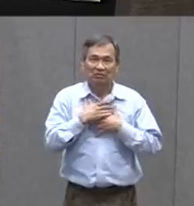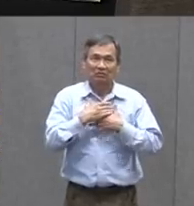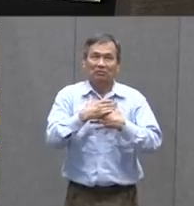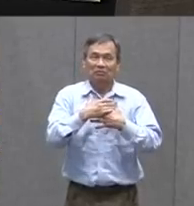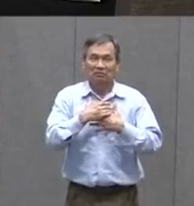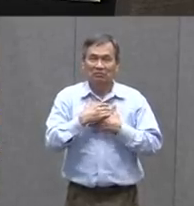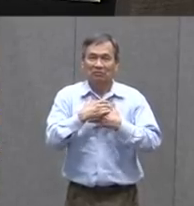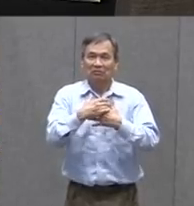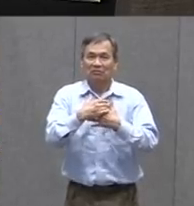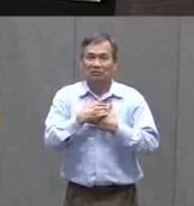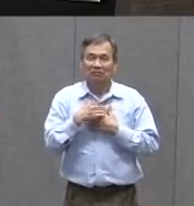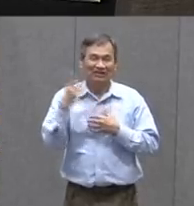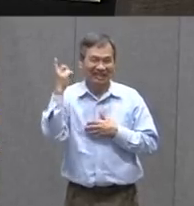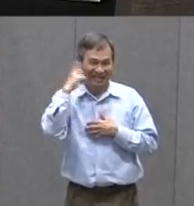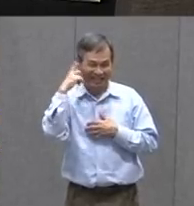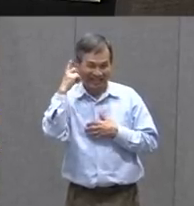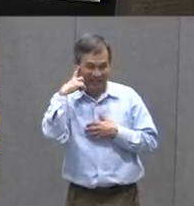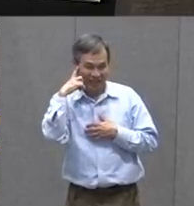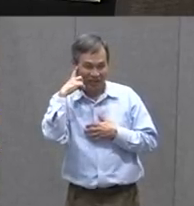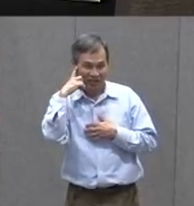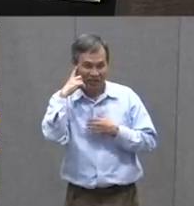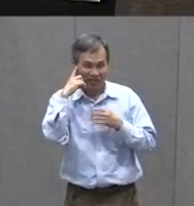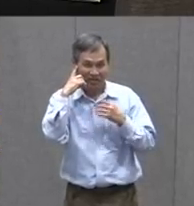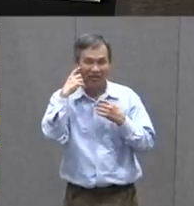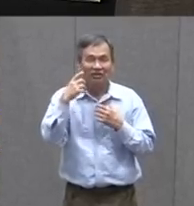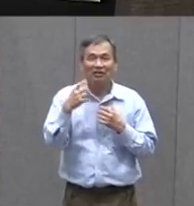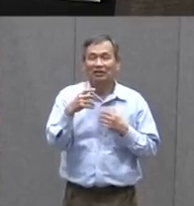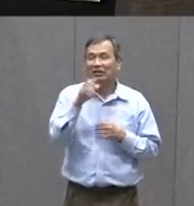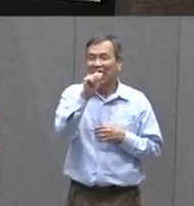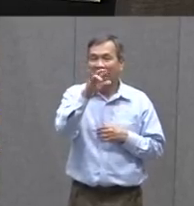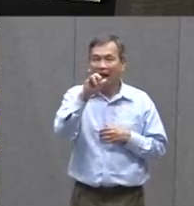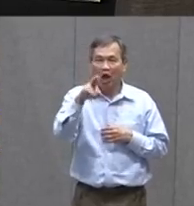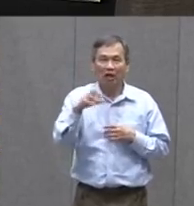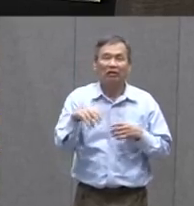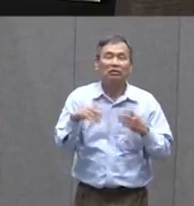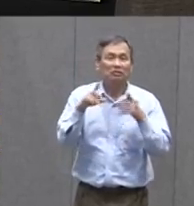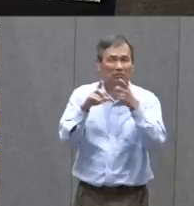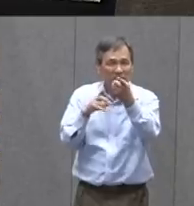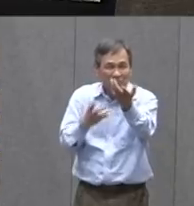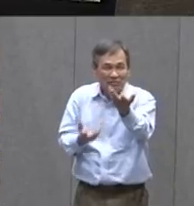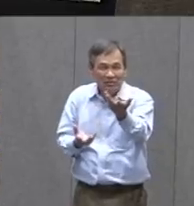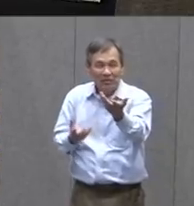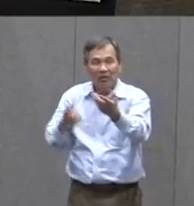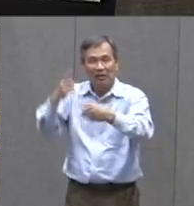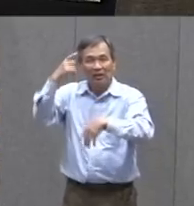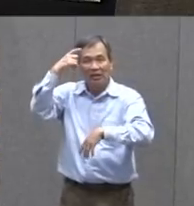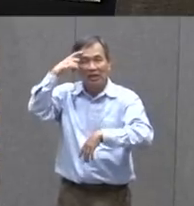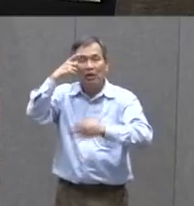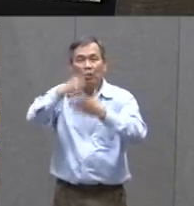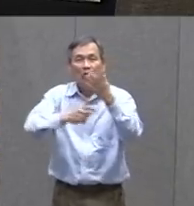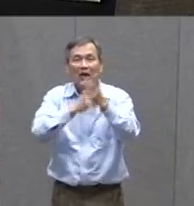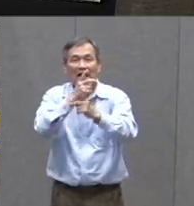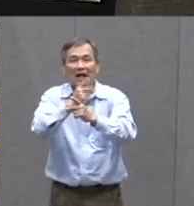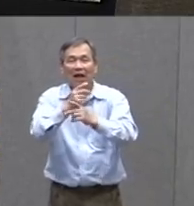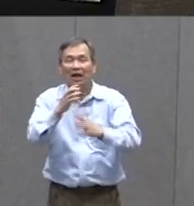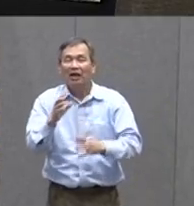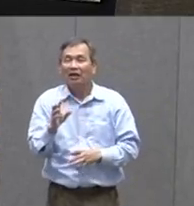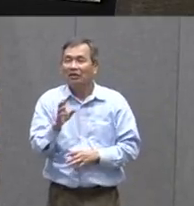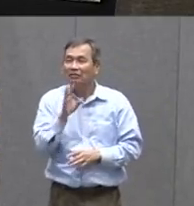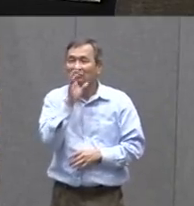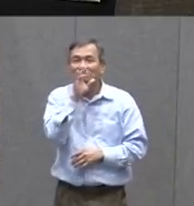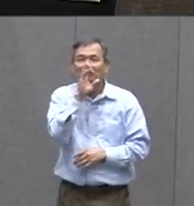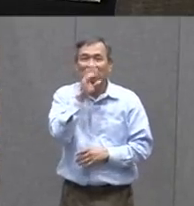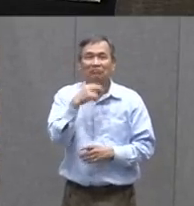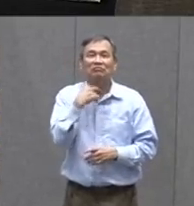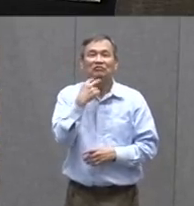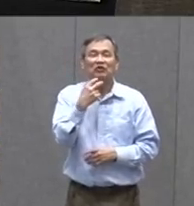You Can Hear That In And Out Sucking Of The Air So Think About What Voice Each Character Has To Have